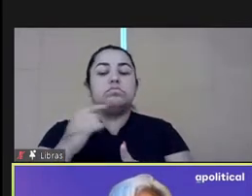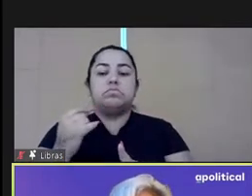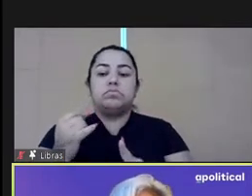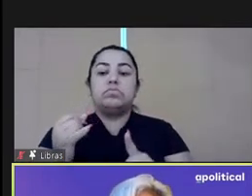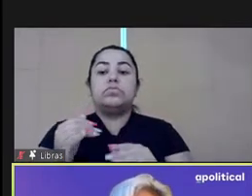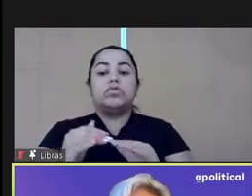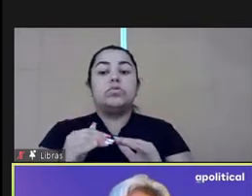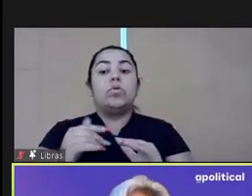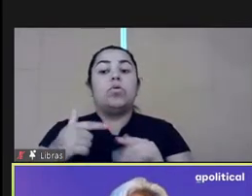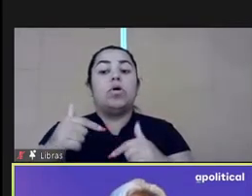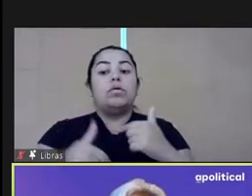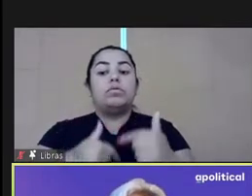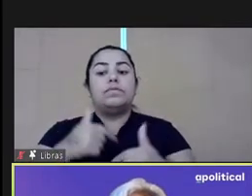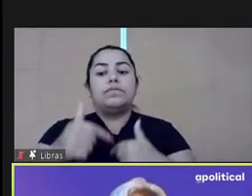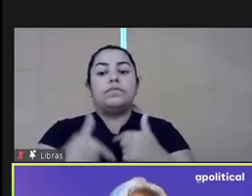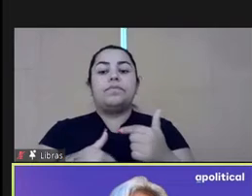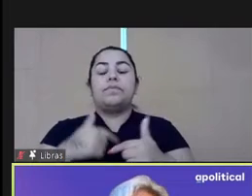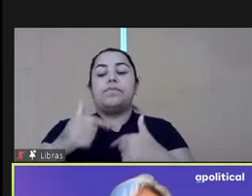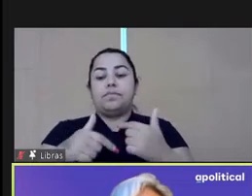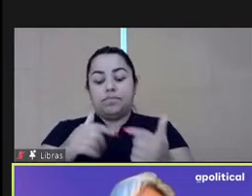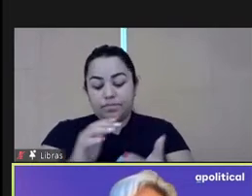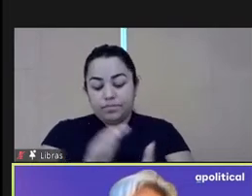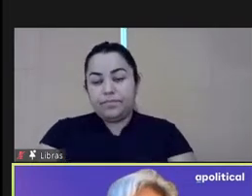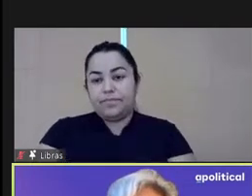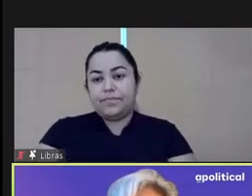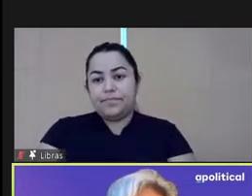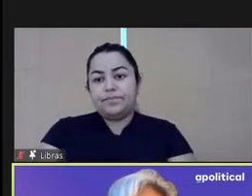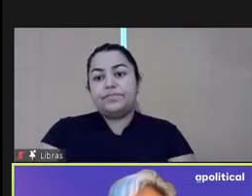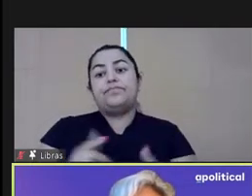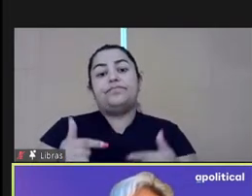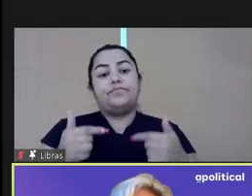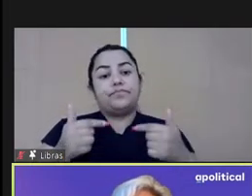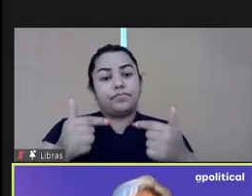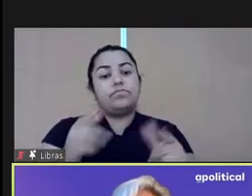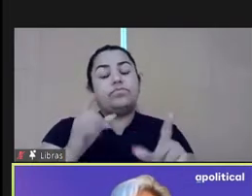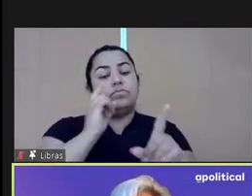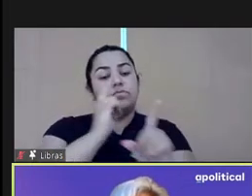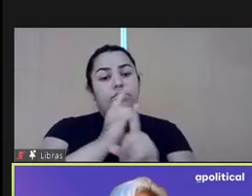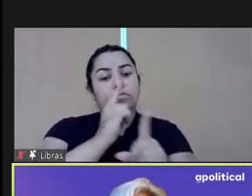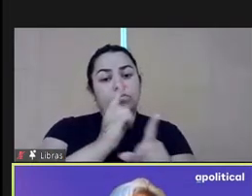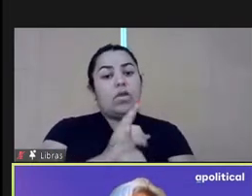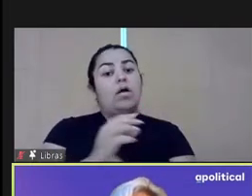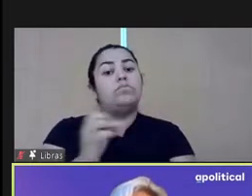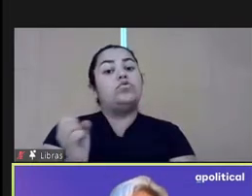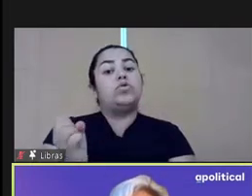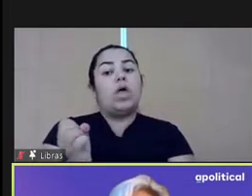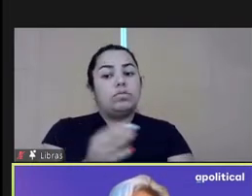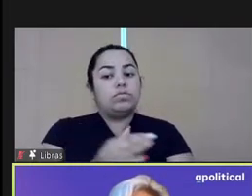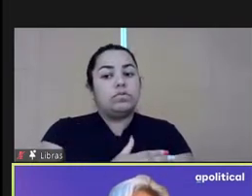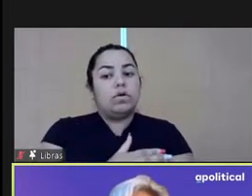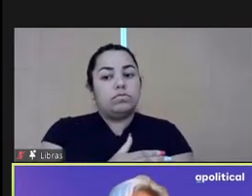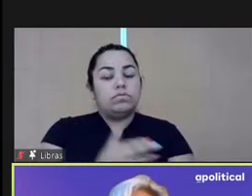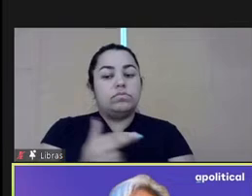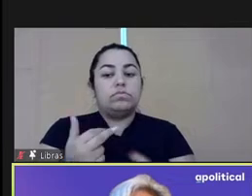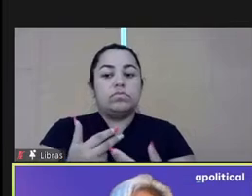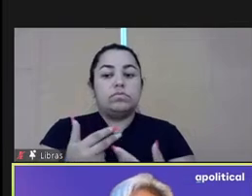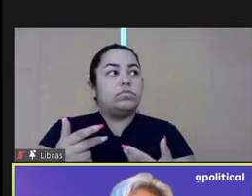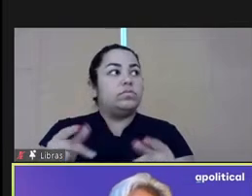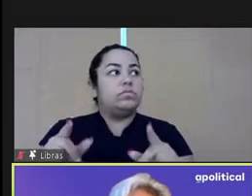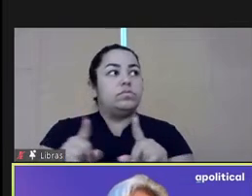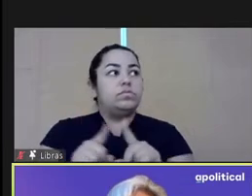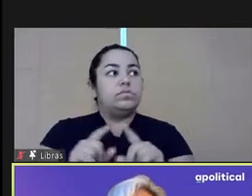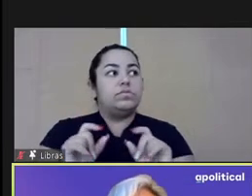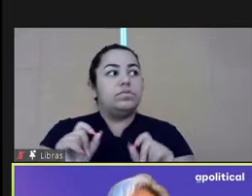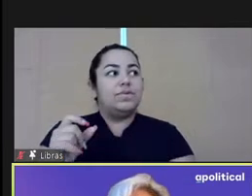favor in the battle for talent, but many public bodies are yet to make the most of this advantage. We are seeing